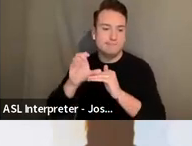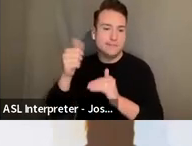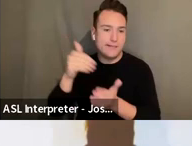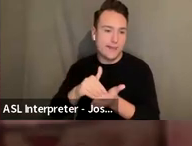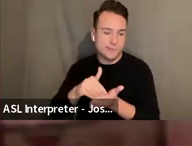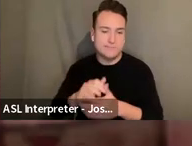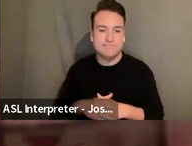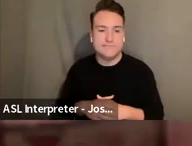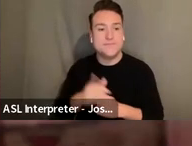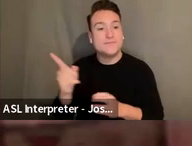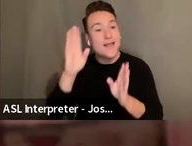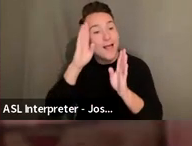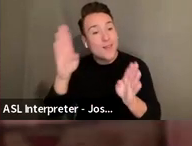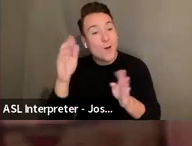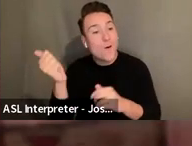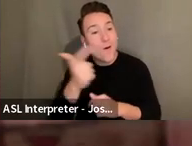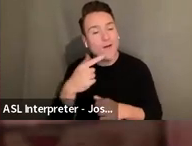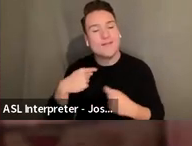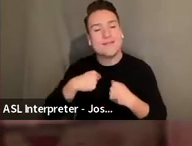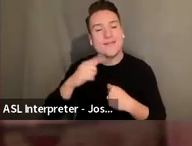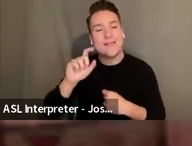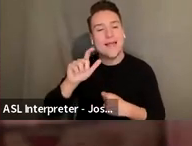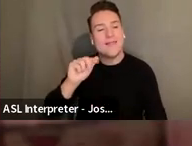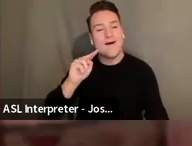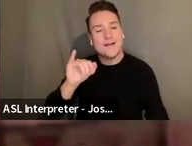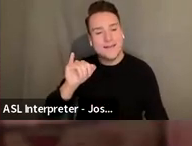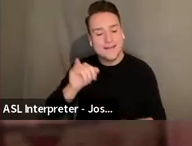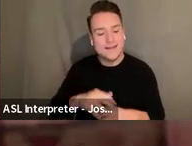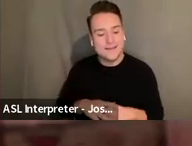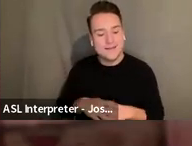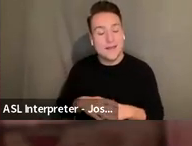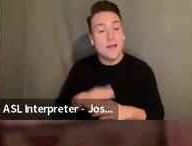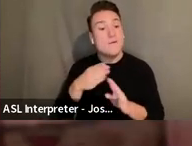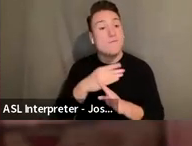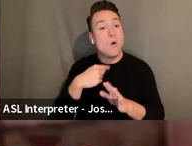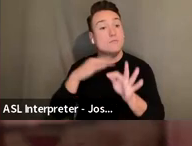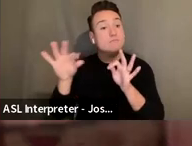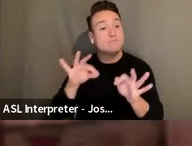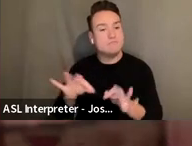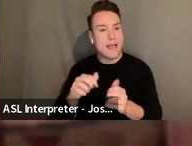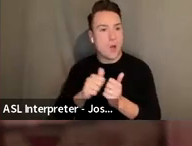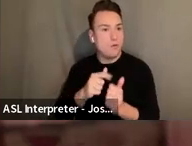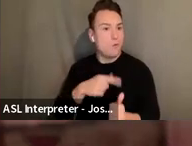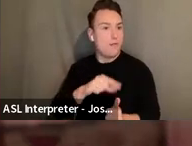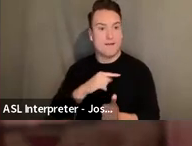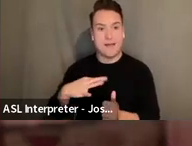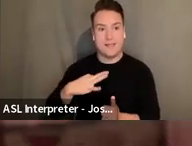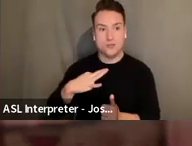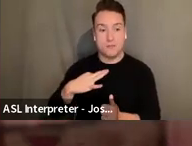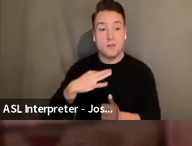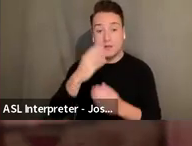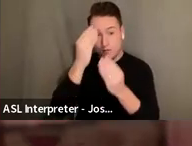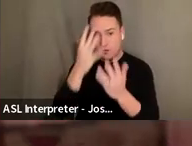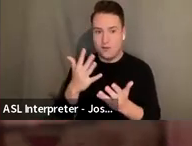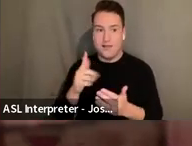Hi all, Leilani speaking again. Before I go through the eligibility slide, I just want to acknowledge that we don't have our live